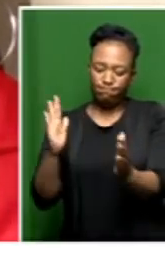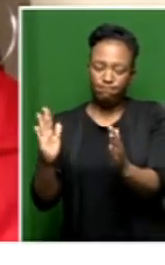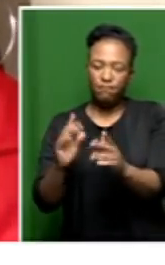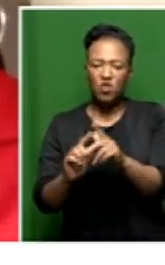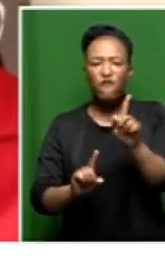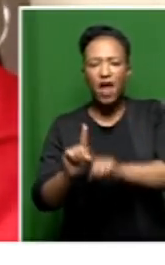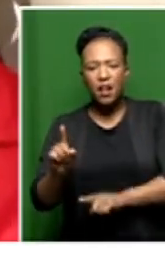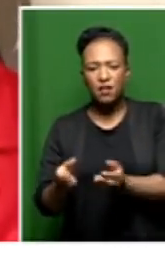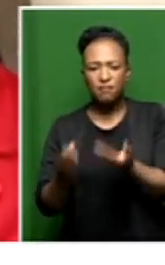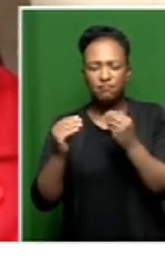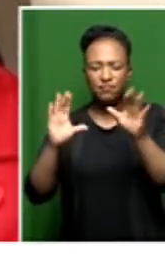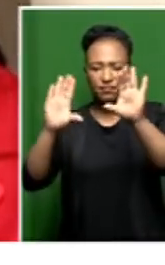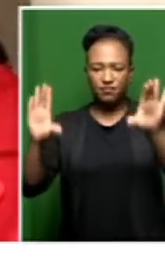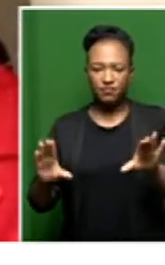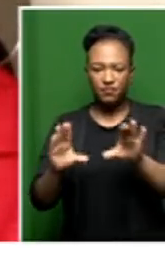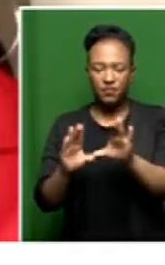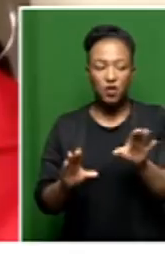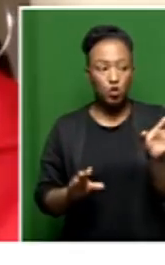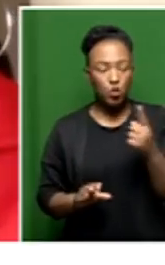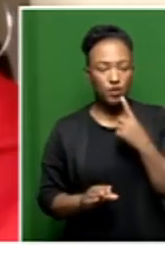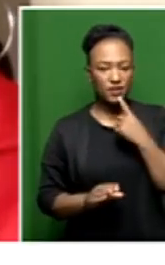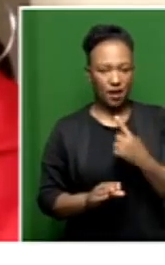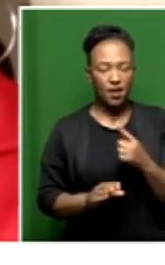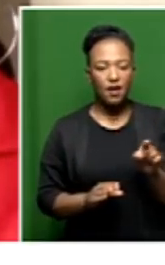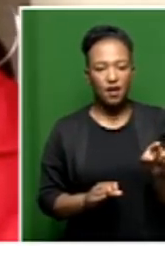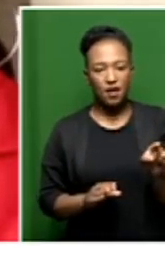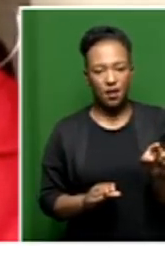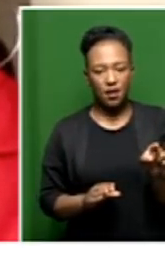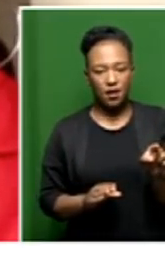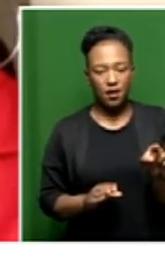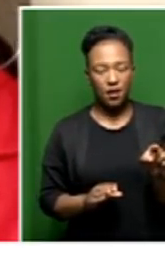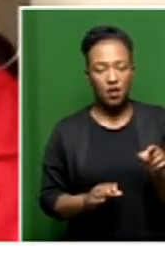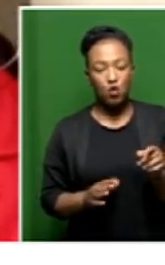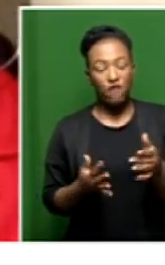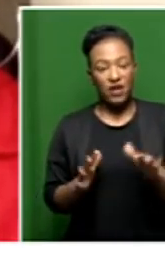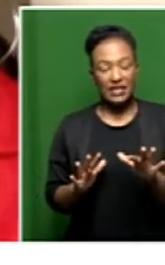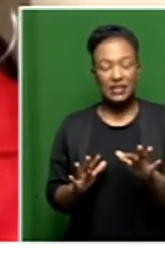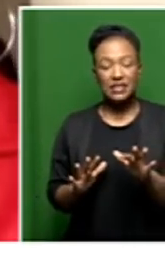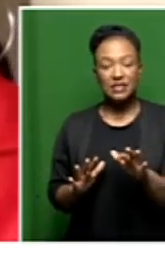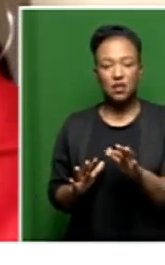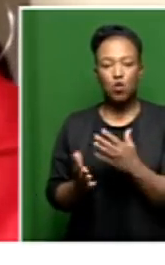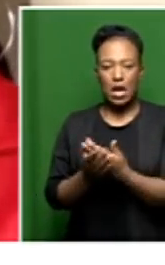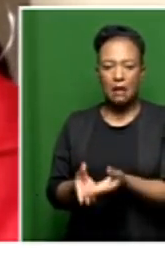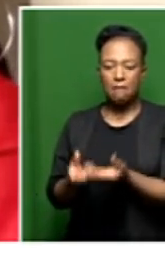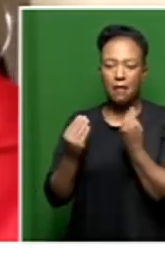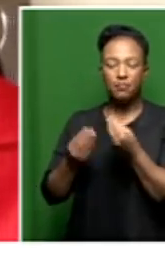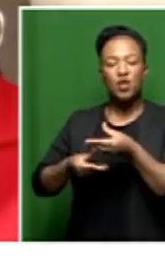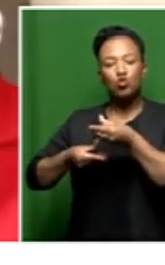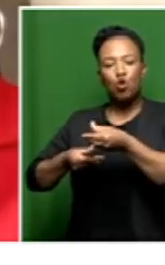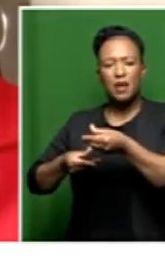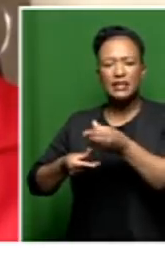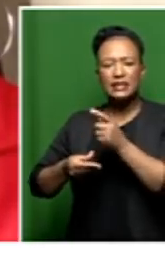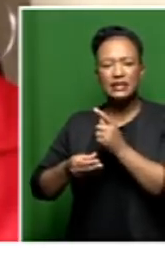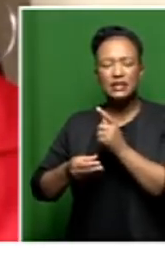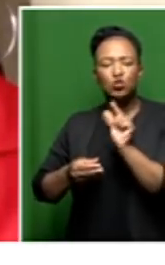occupancy certificate. So, when you say you had anticipated that you would receive that documentation imminently,